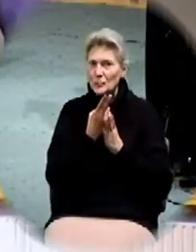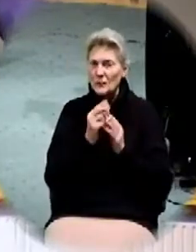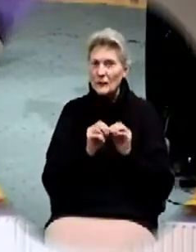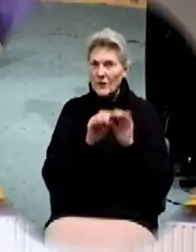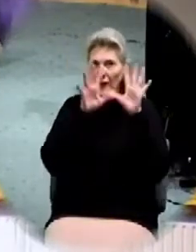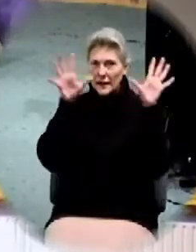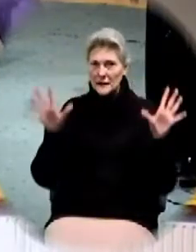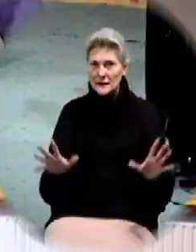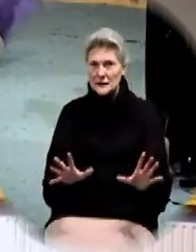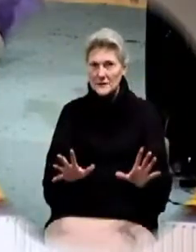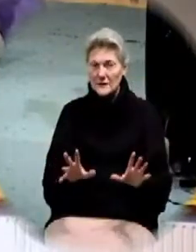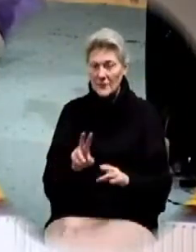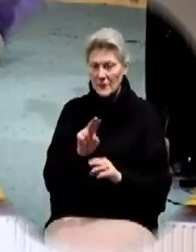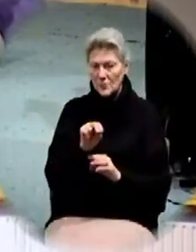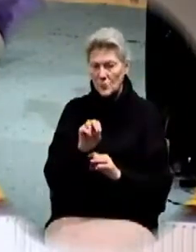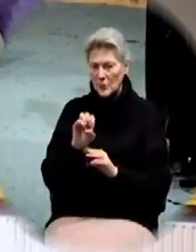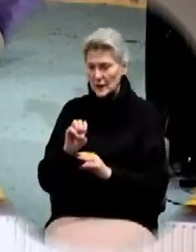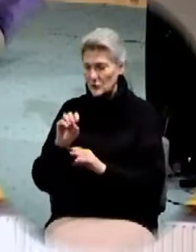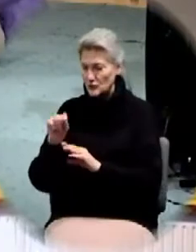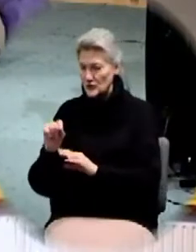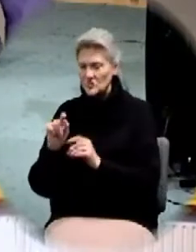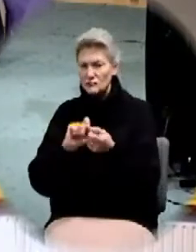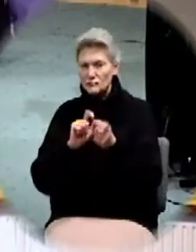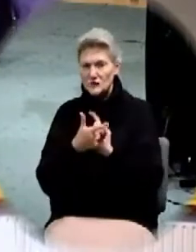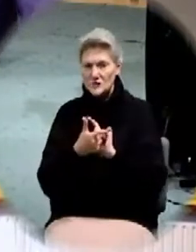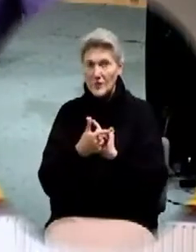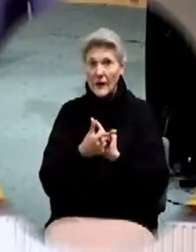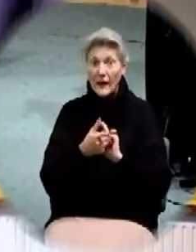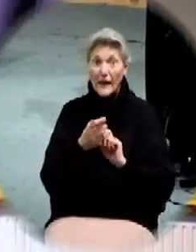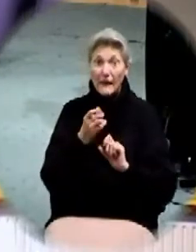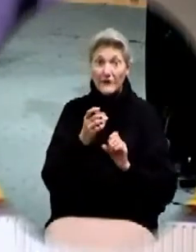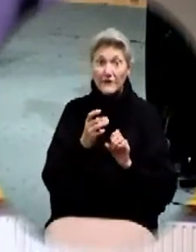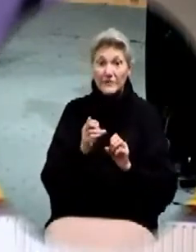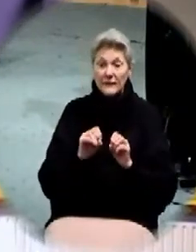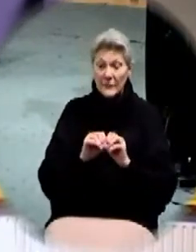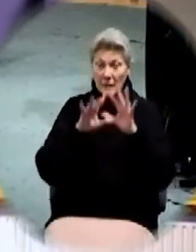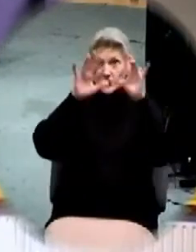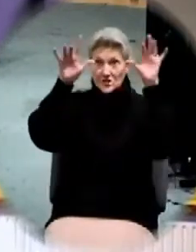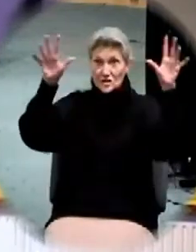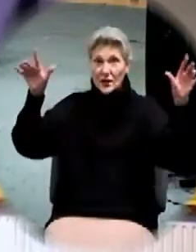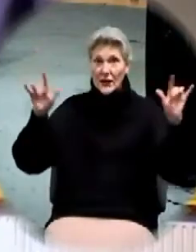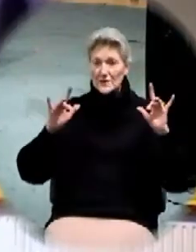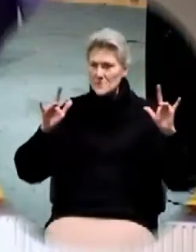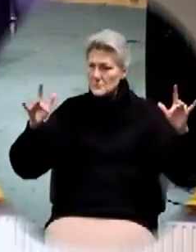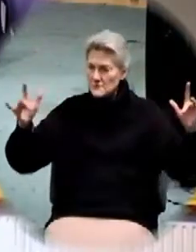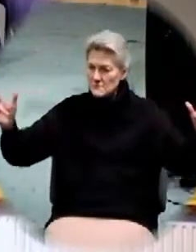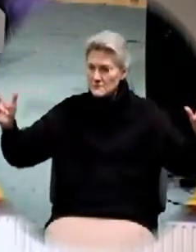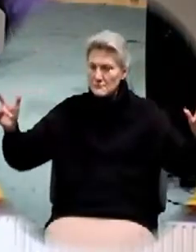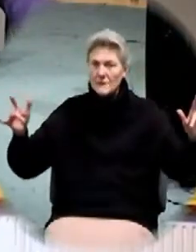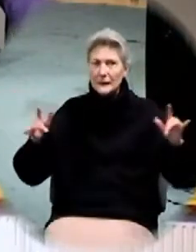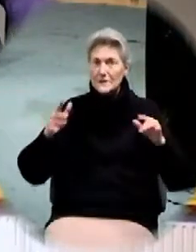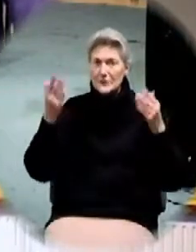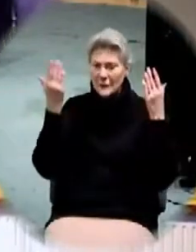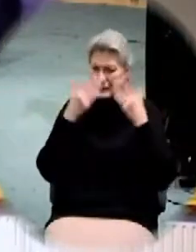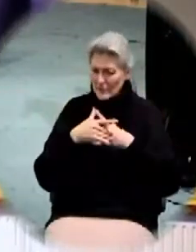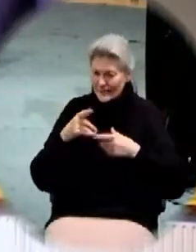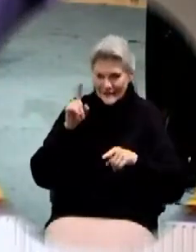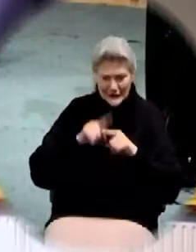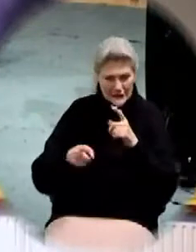new English translation the light shines on in the darkness but the darkness has not mastered it